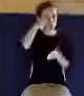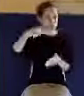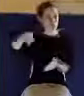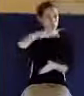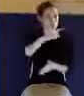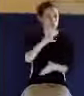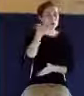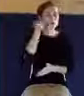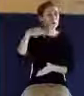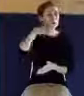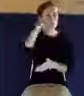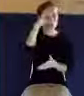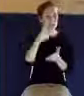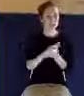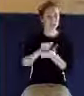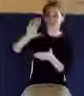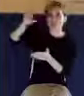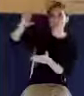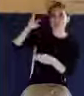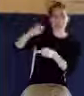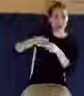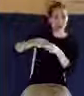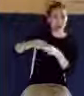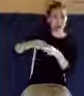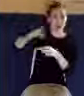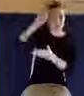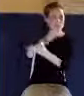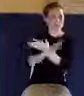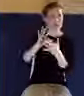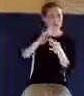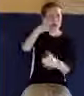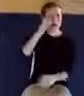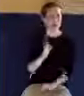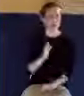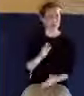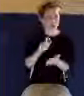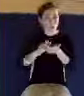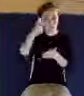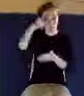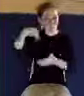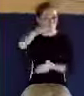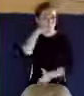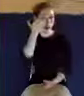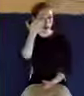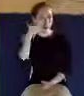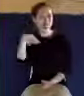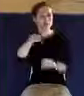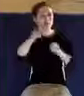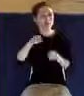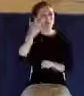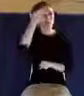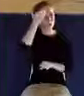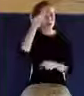the Son of God, that you might know that you have eternal life.